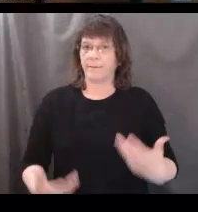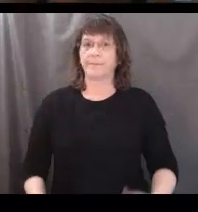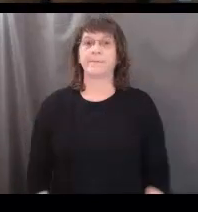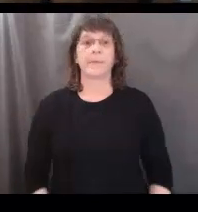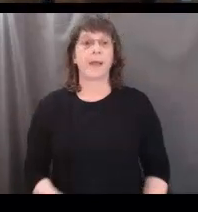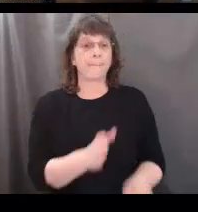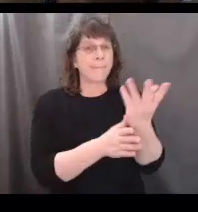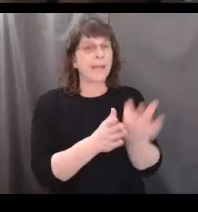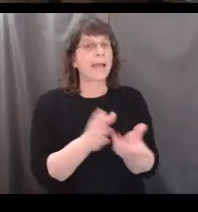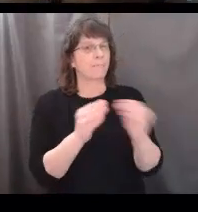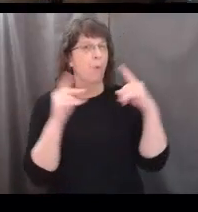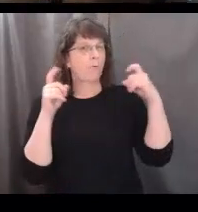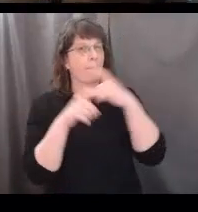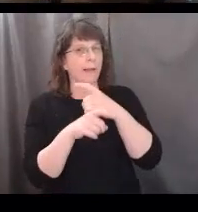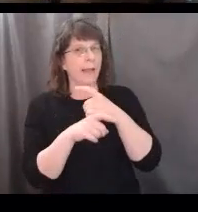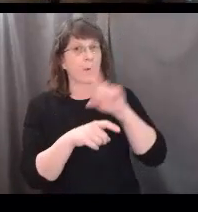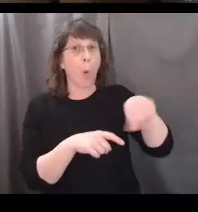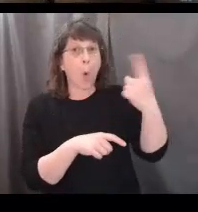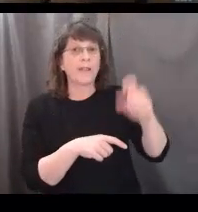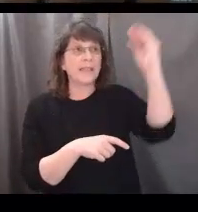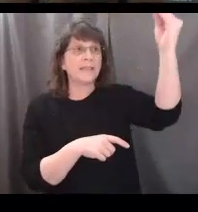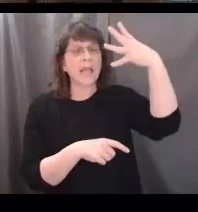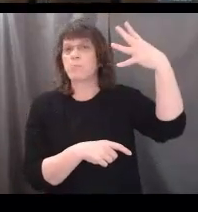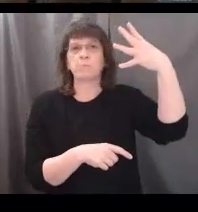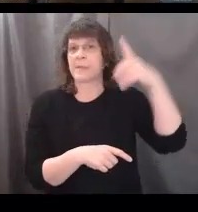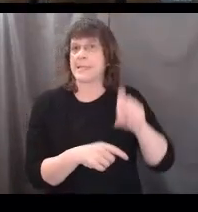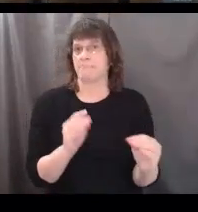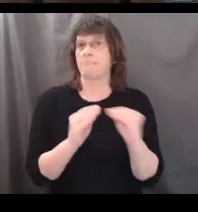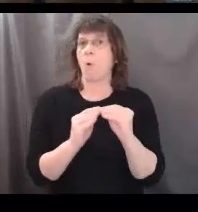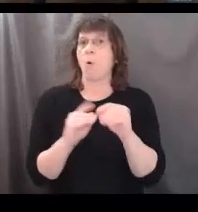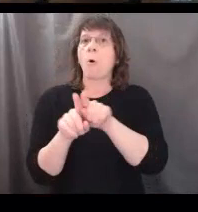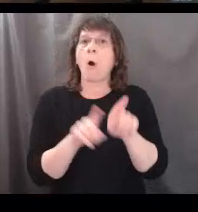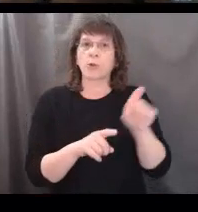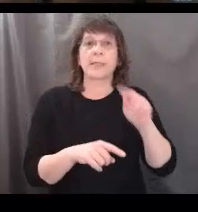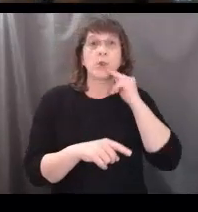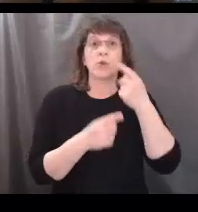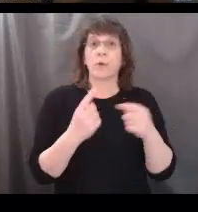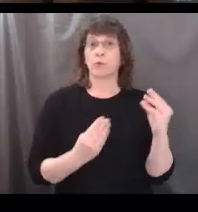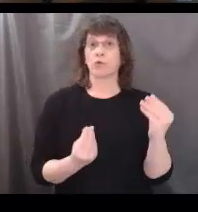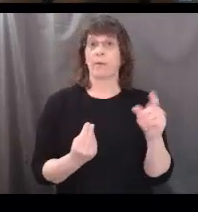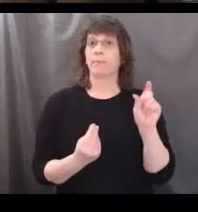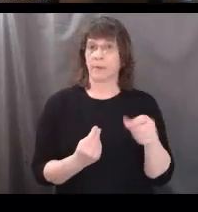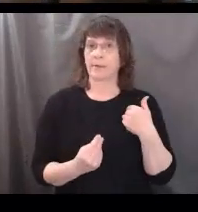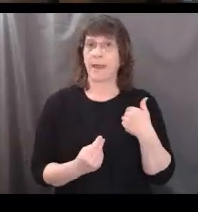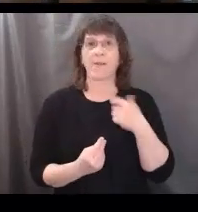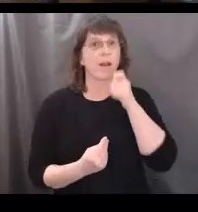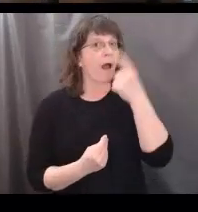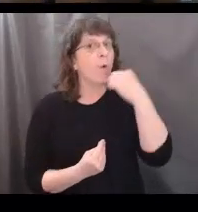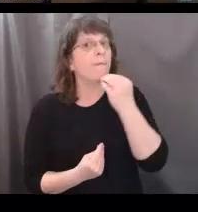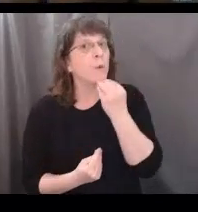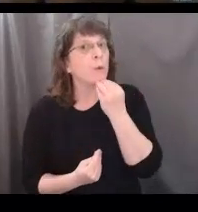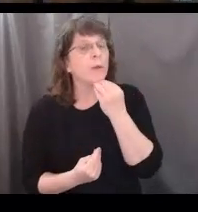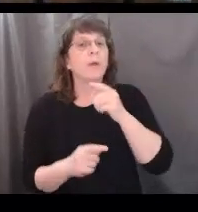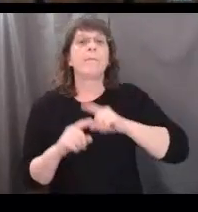Plants are more complicated than only needing the sun too. They also need nutrients from the soil, not for their food,